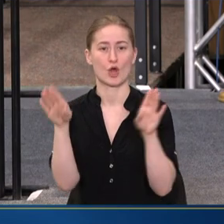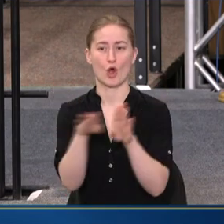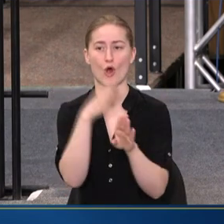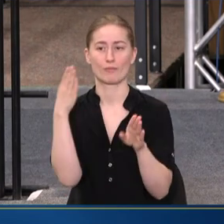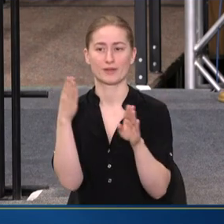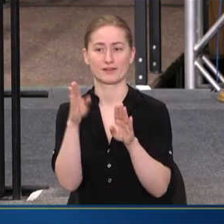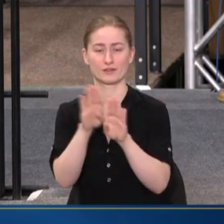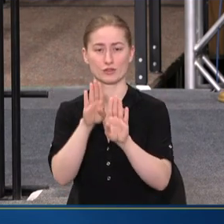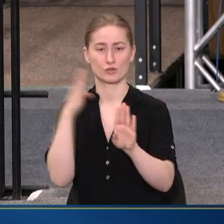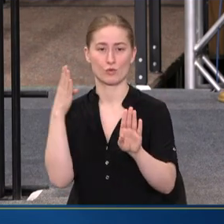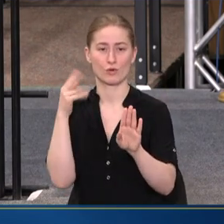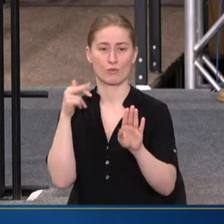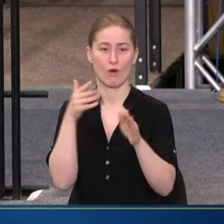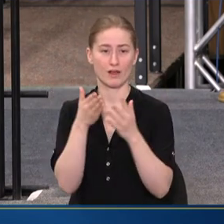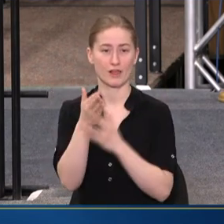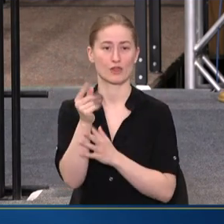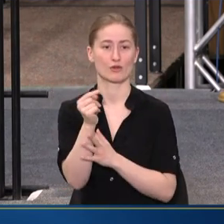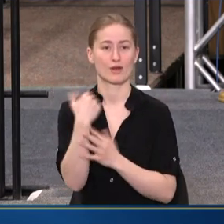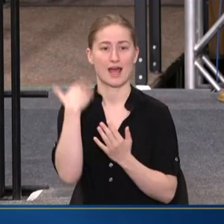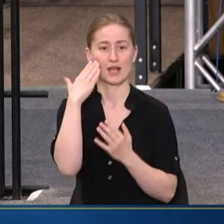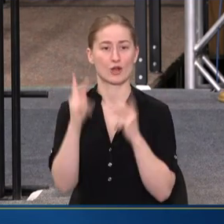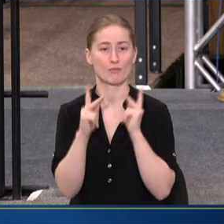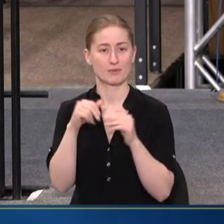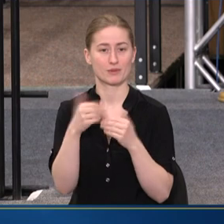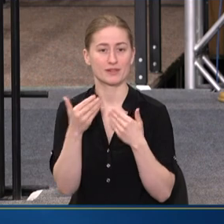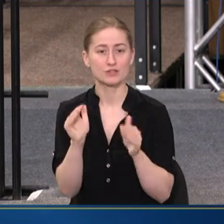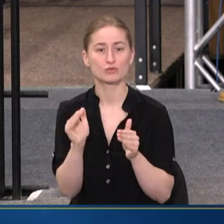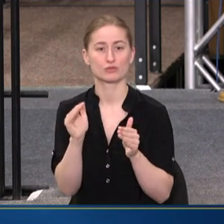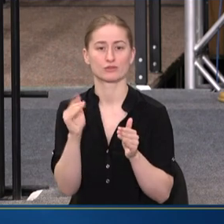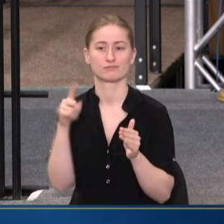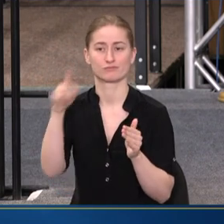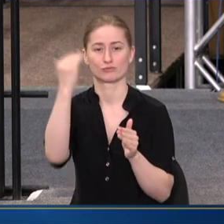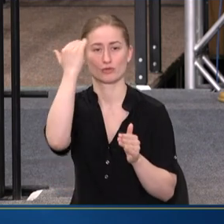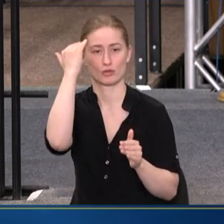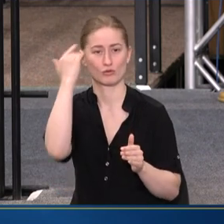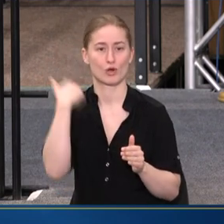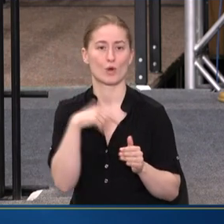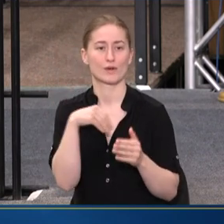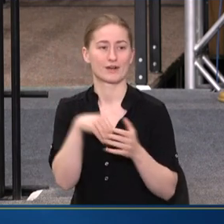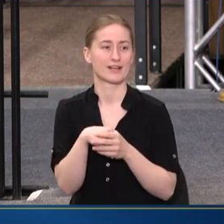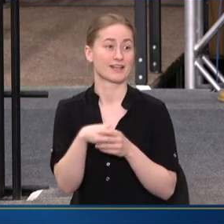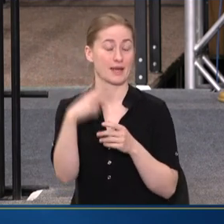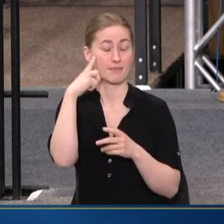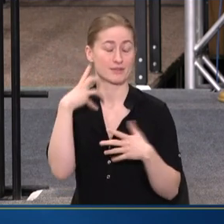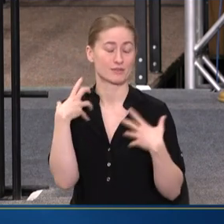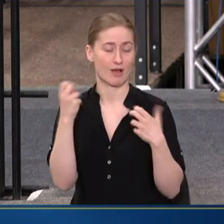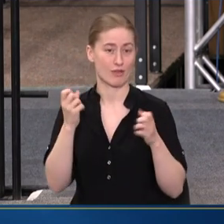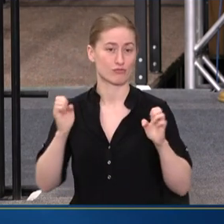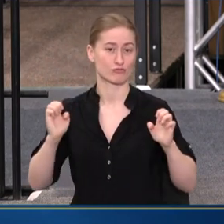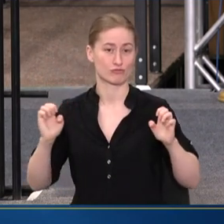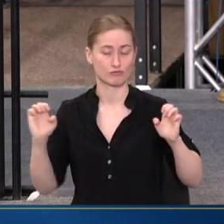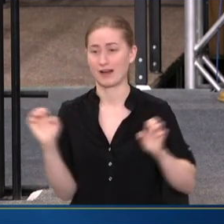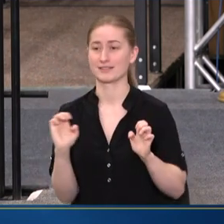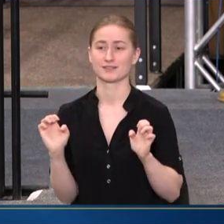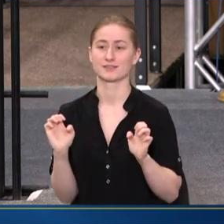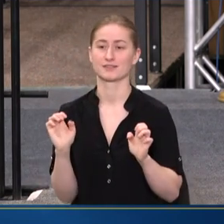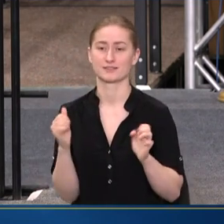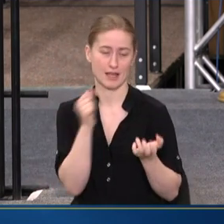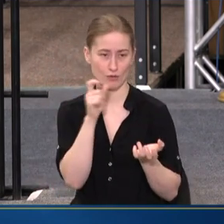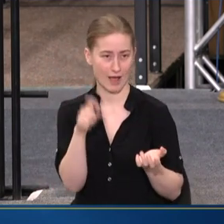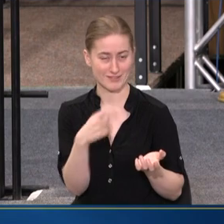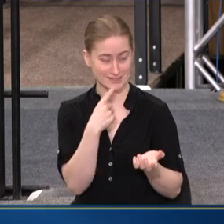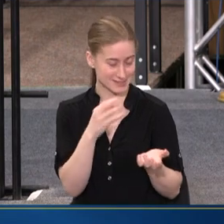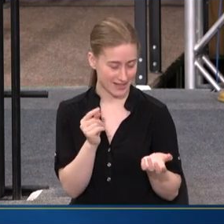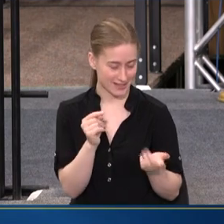WALKING THROUGH IT. I KNOW PEOPLE IN THIS ROOM KNOW THAT WE ARE IN A MENTAL HEALTH CRISIS. I DON'T HAVE TO